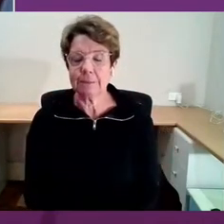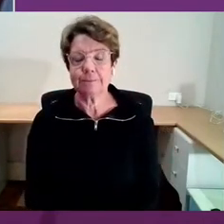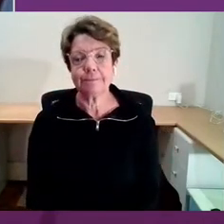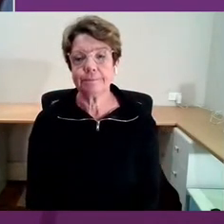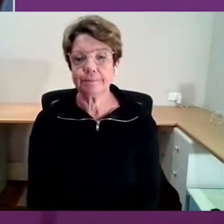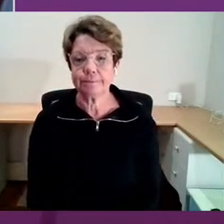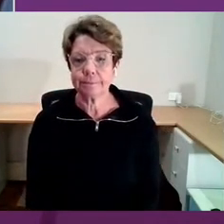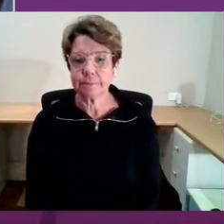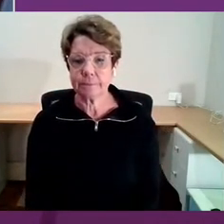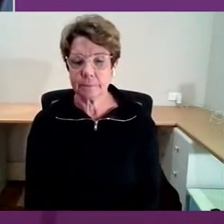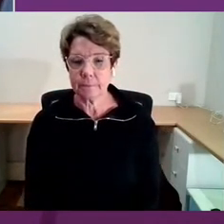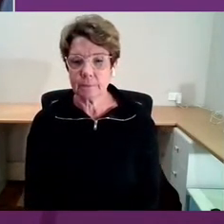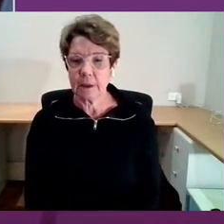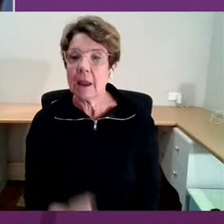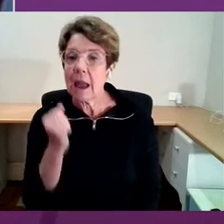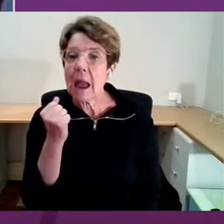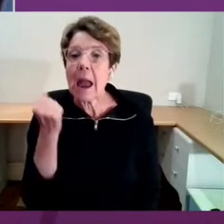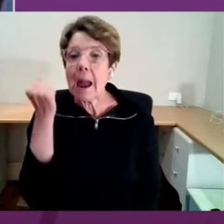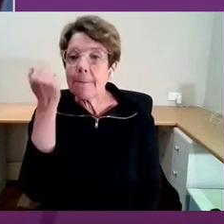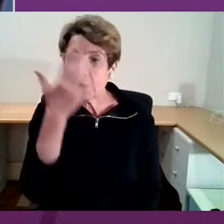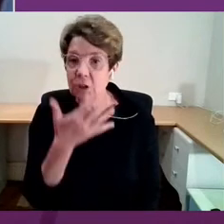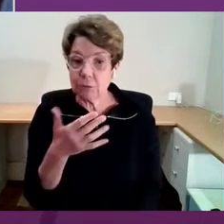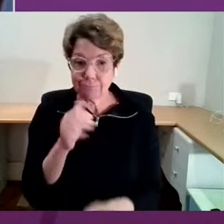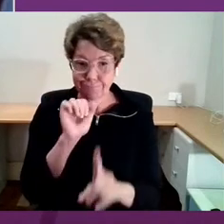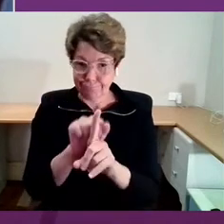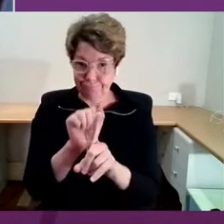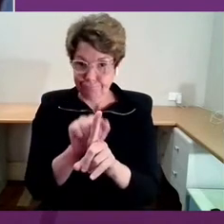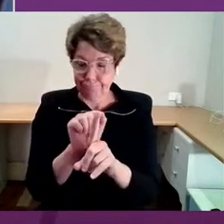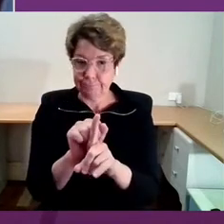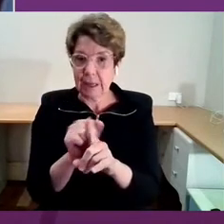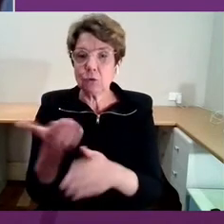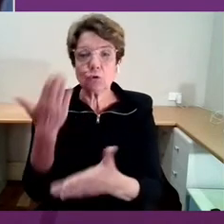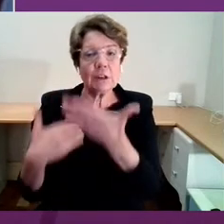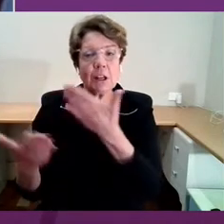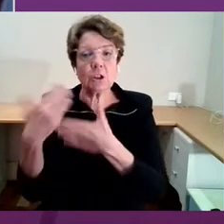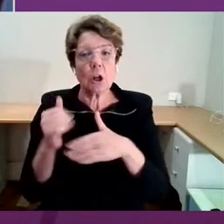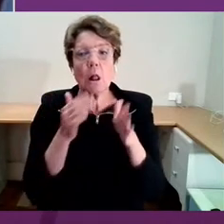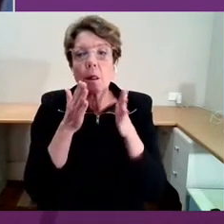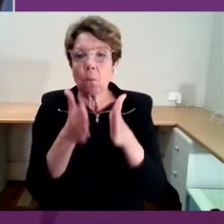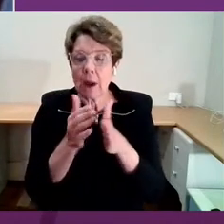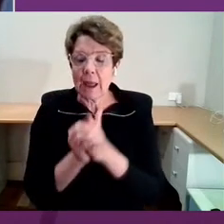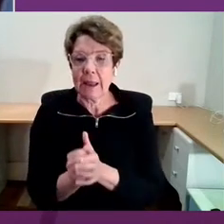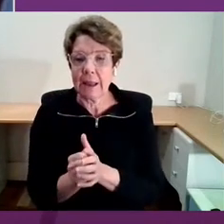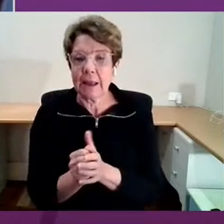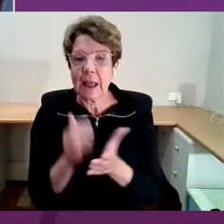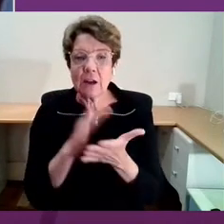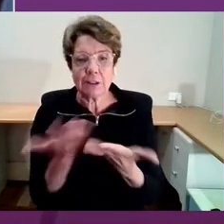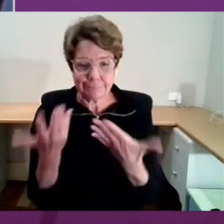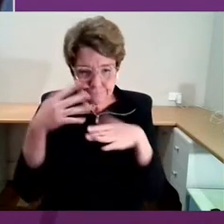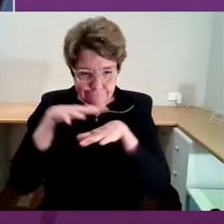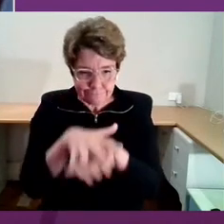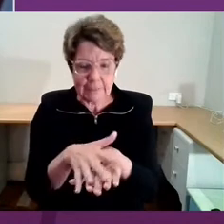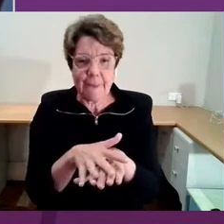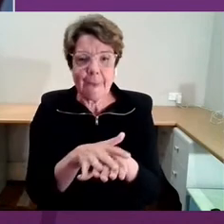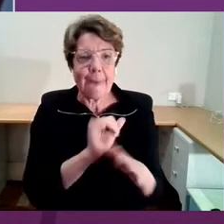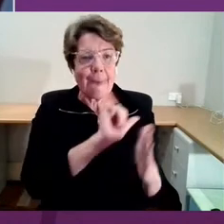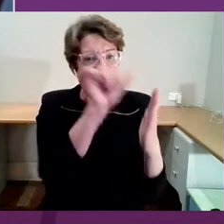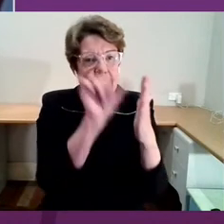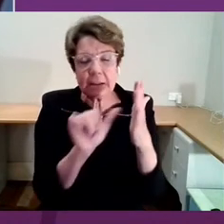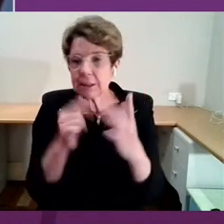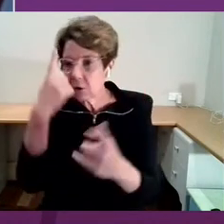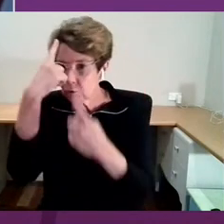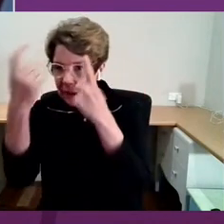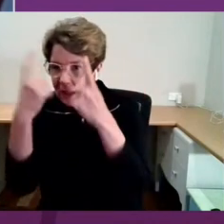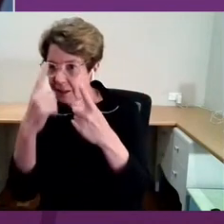in its traditional context integrated arts and creativity into the fabric of life.